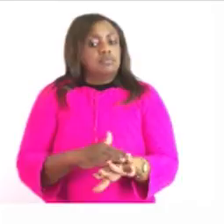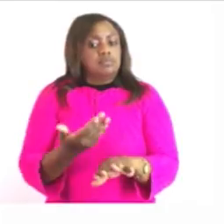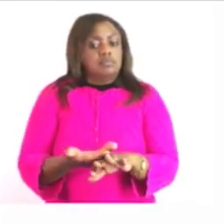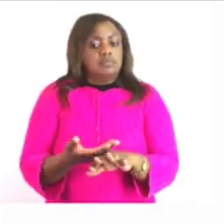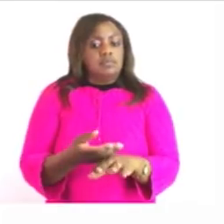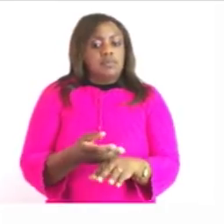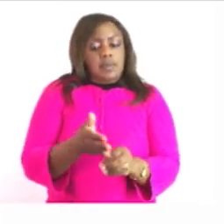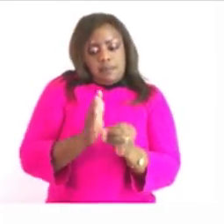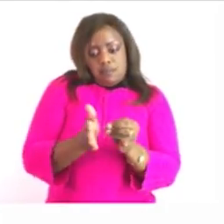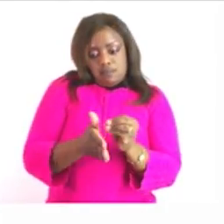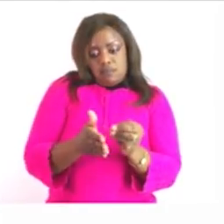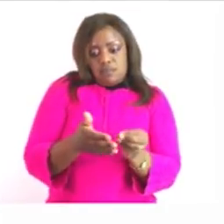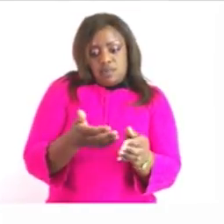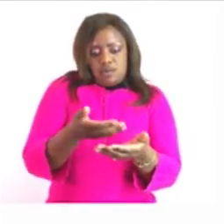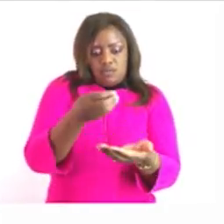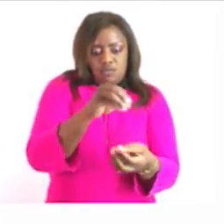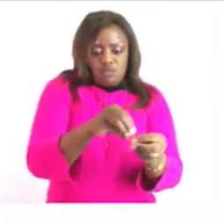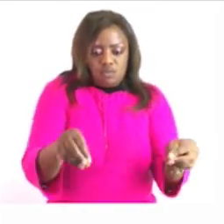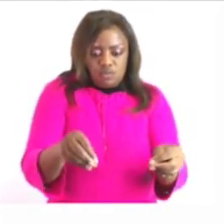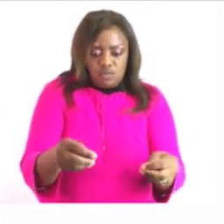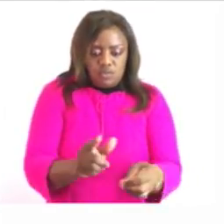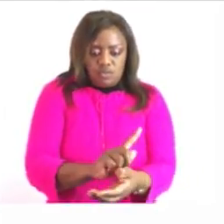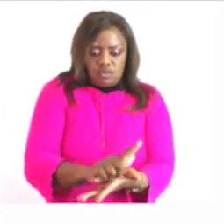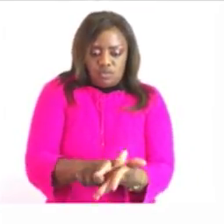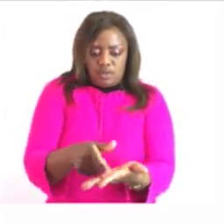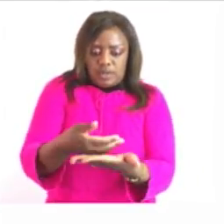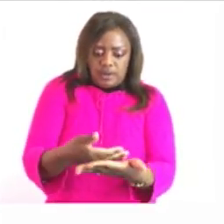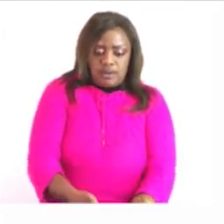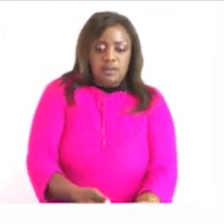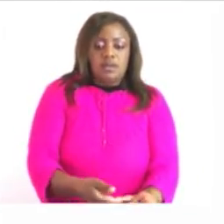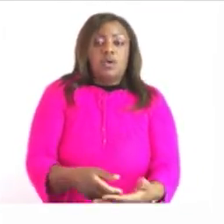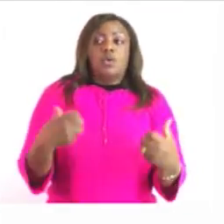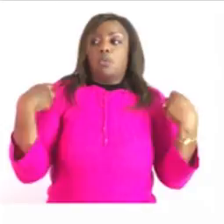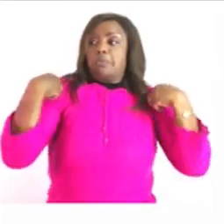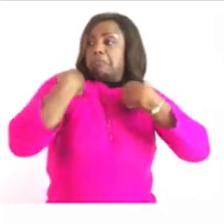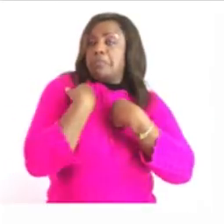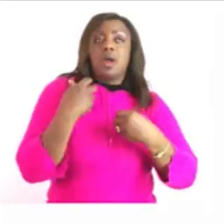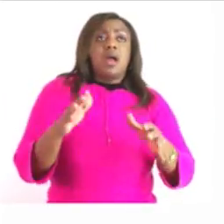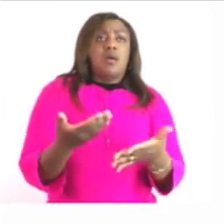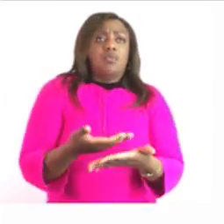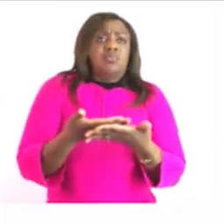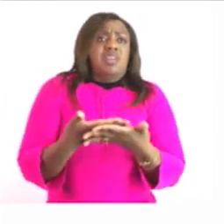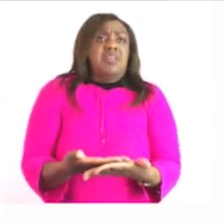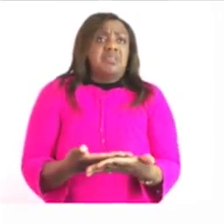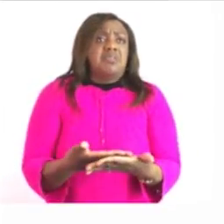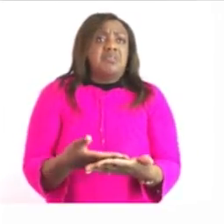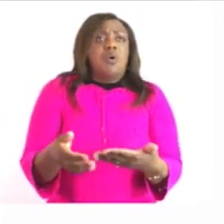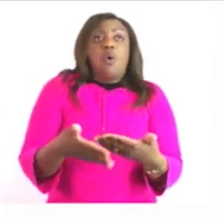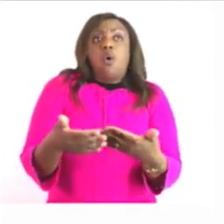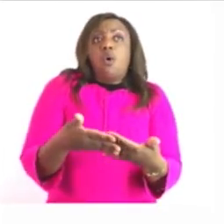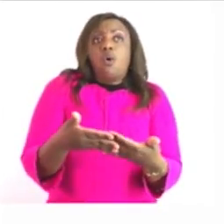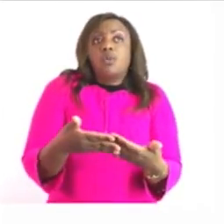short we say how heavy is your school bag how heavy is a bag of